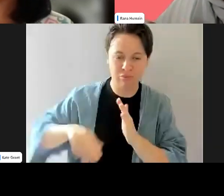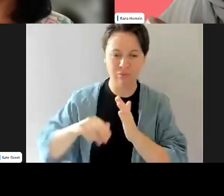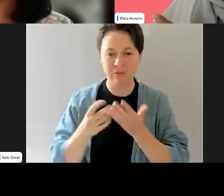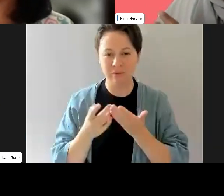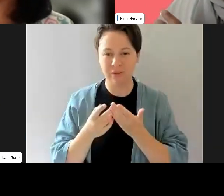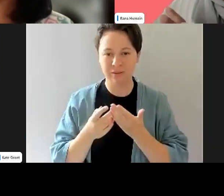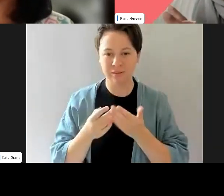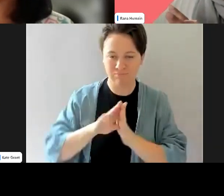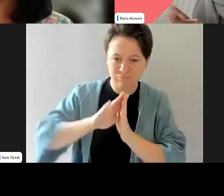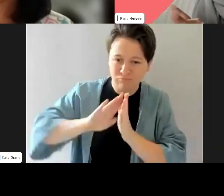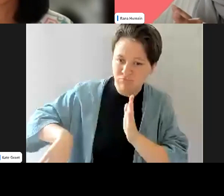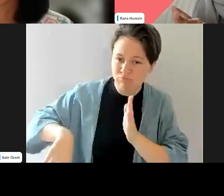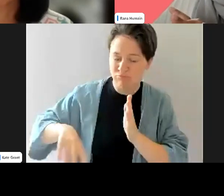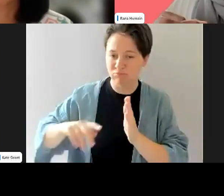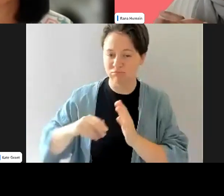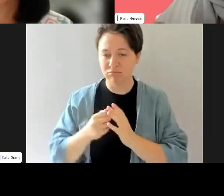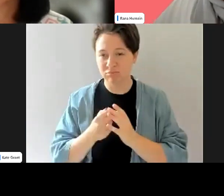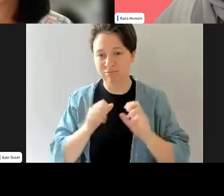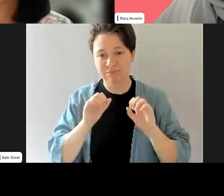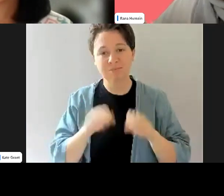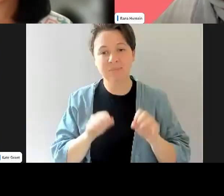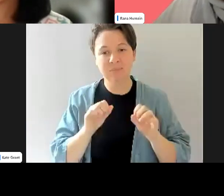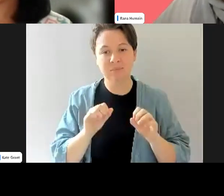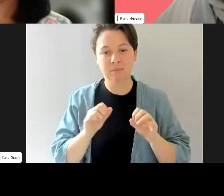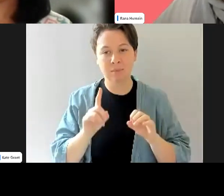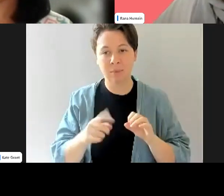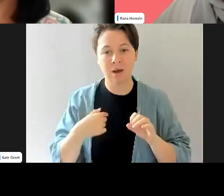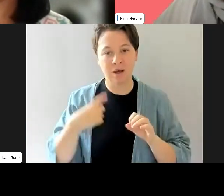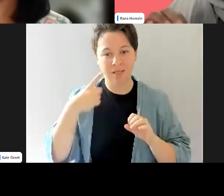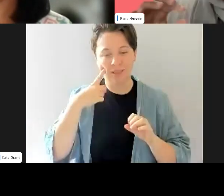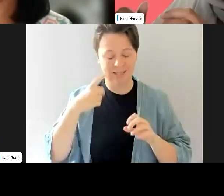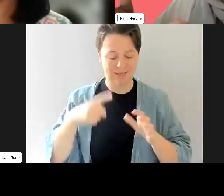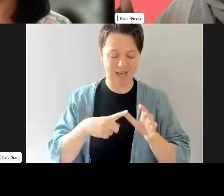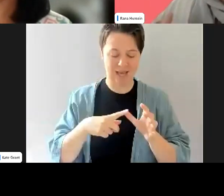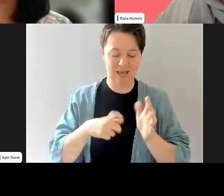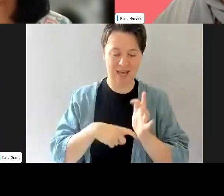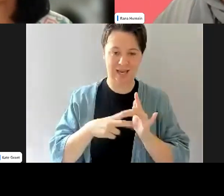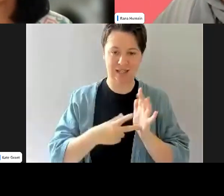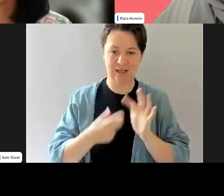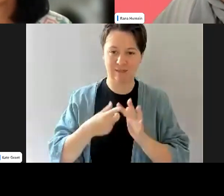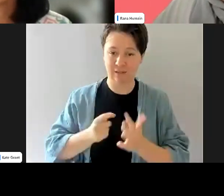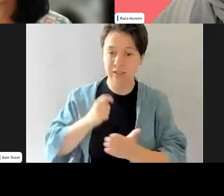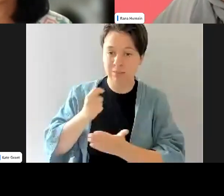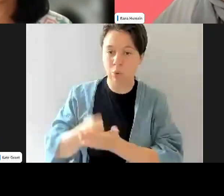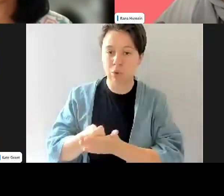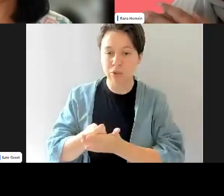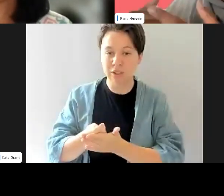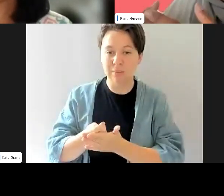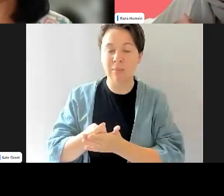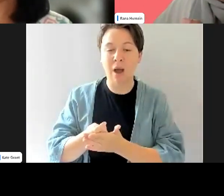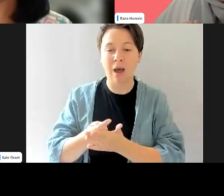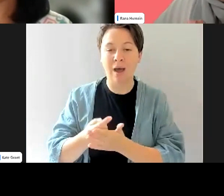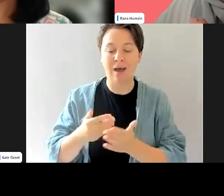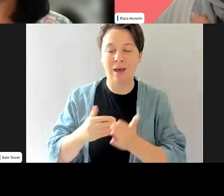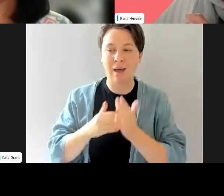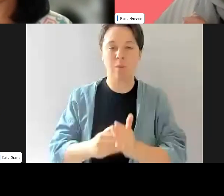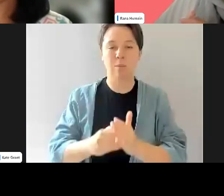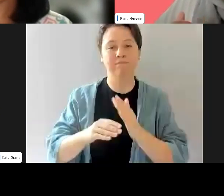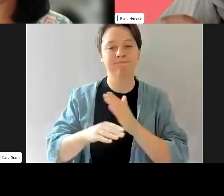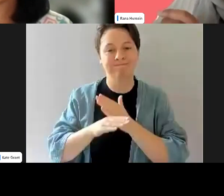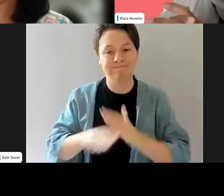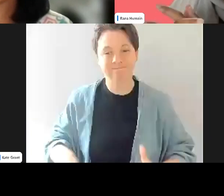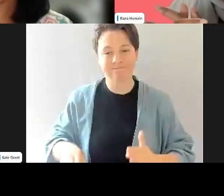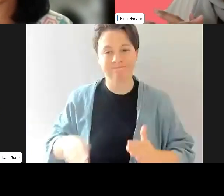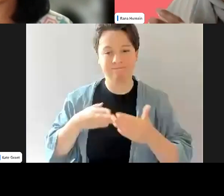exclusionary. And I think things like active sponsorship do break that down. Um, but so do, you know, blind